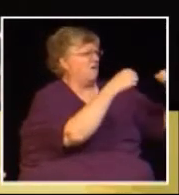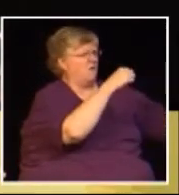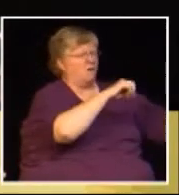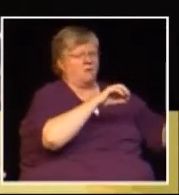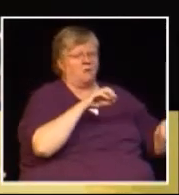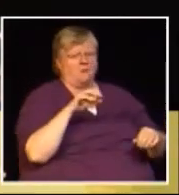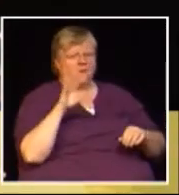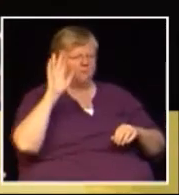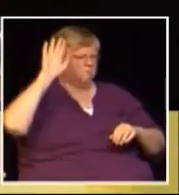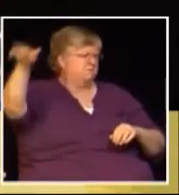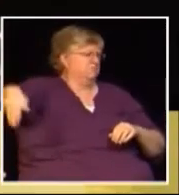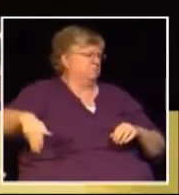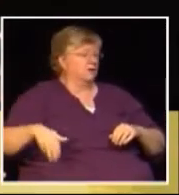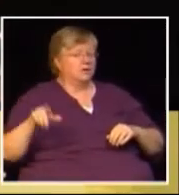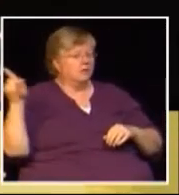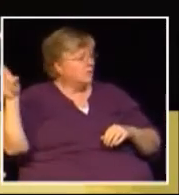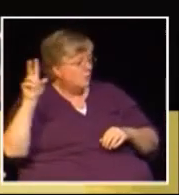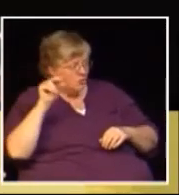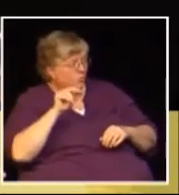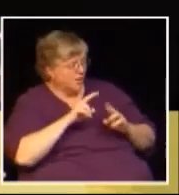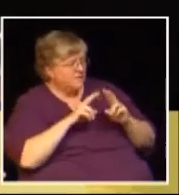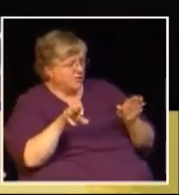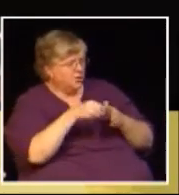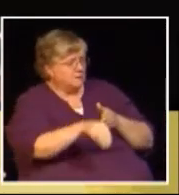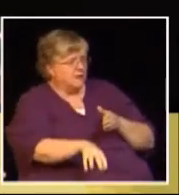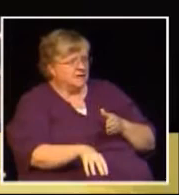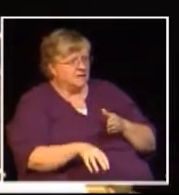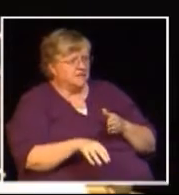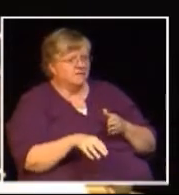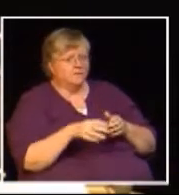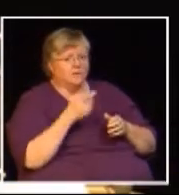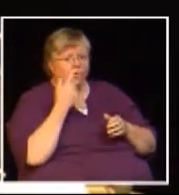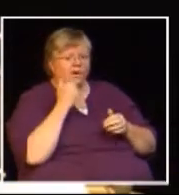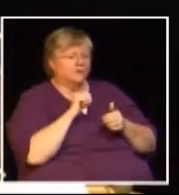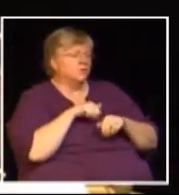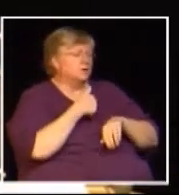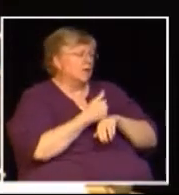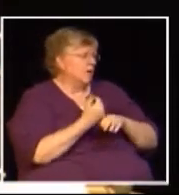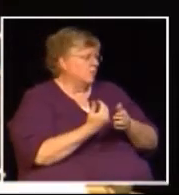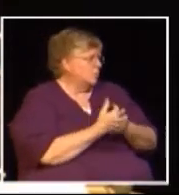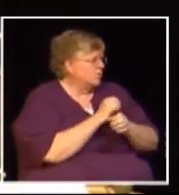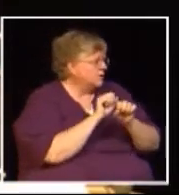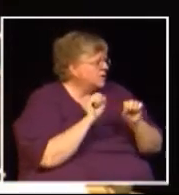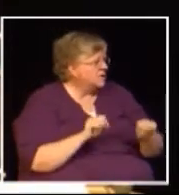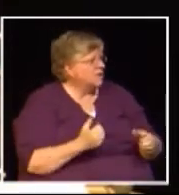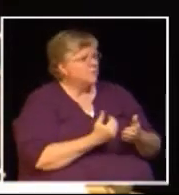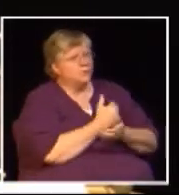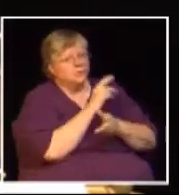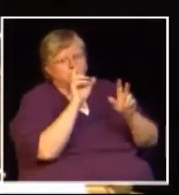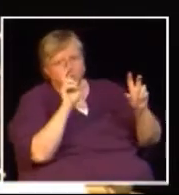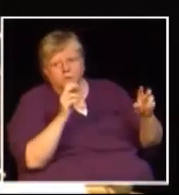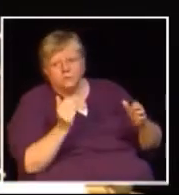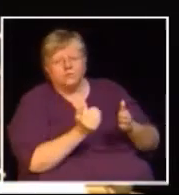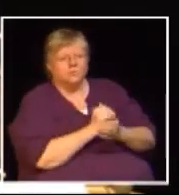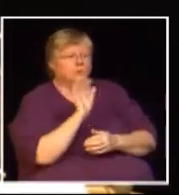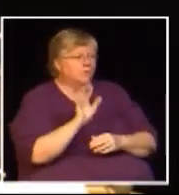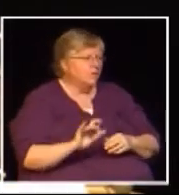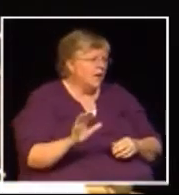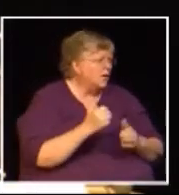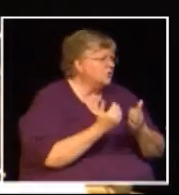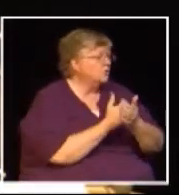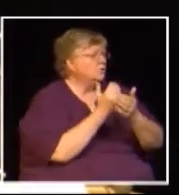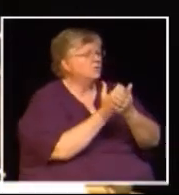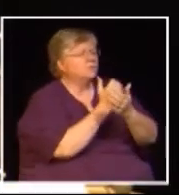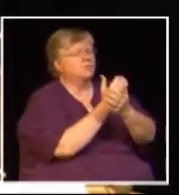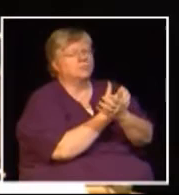it's no it is it's extremely expensive okay because you have to implement all the different systems to incorporate